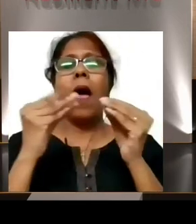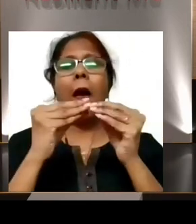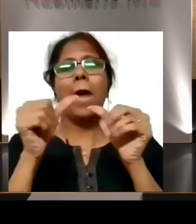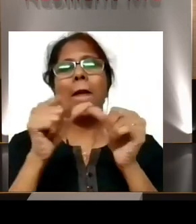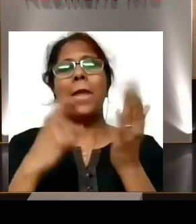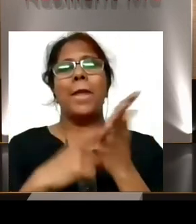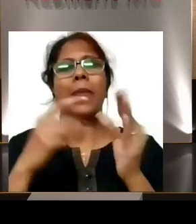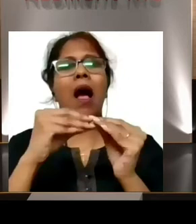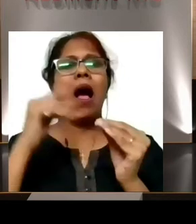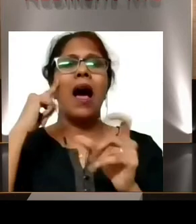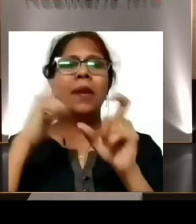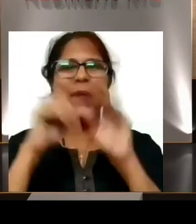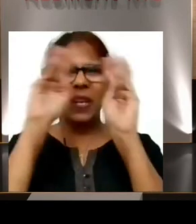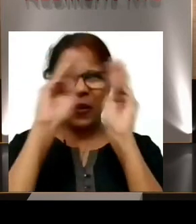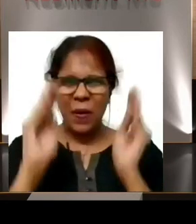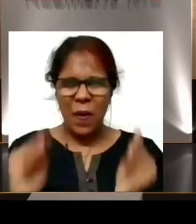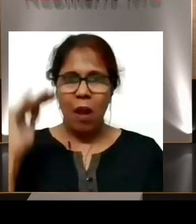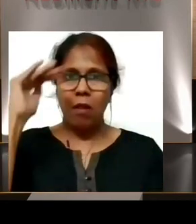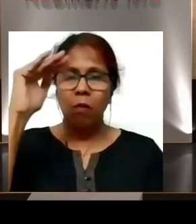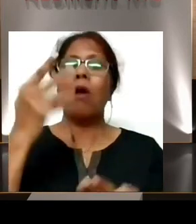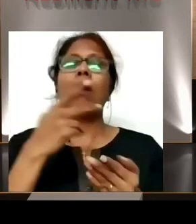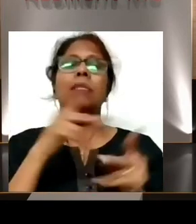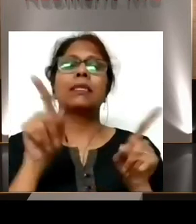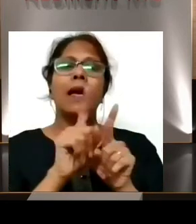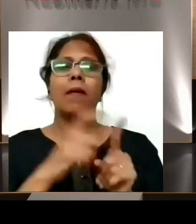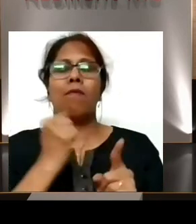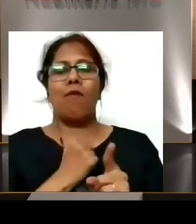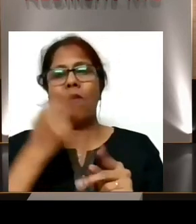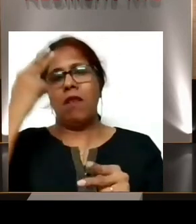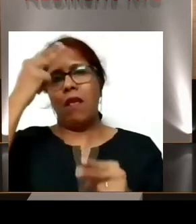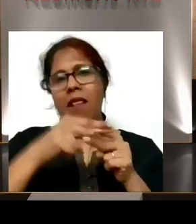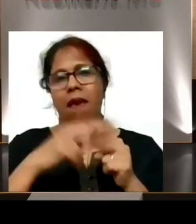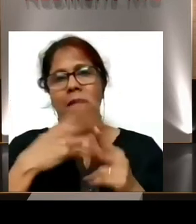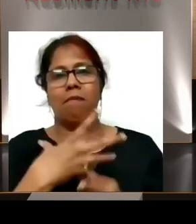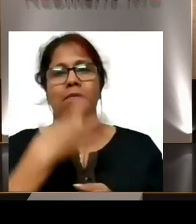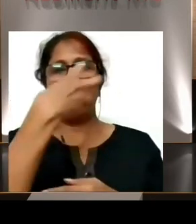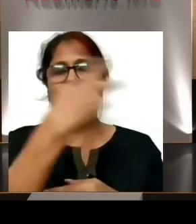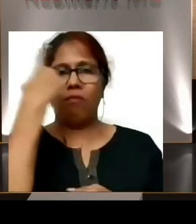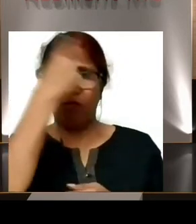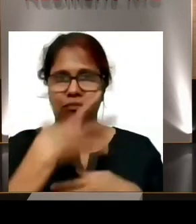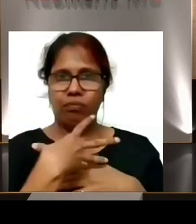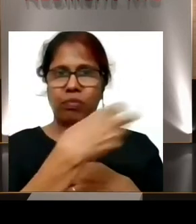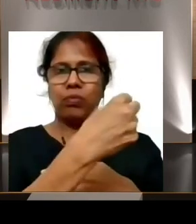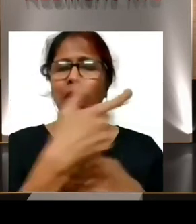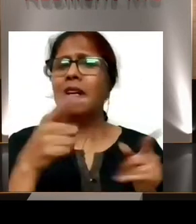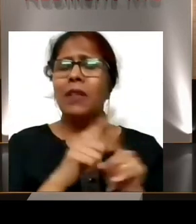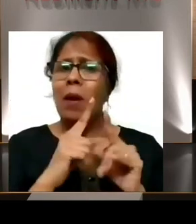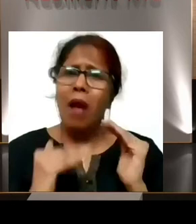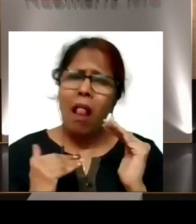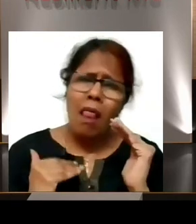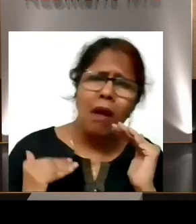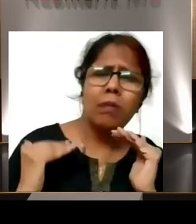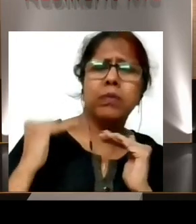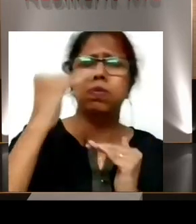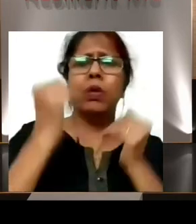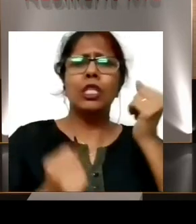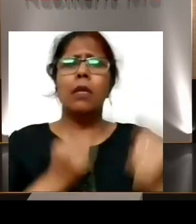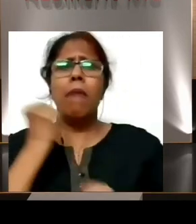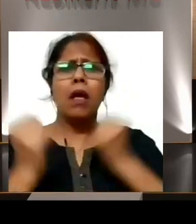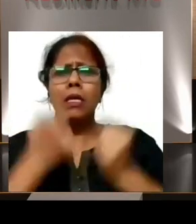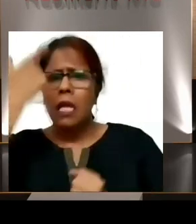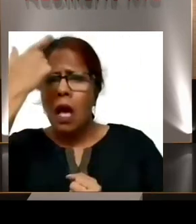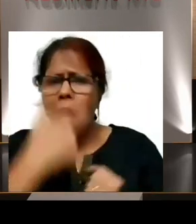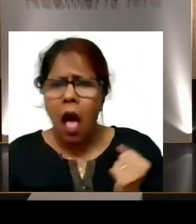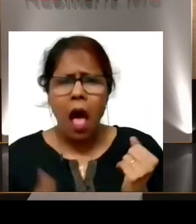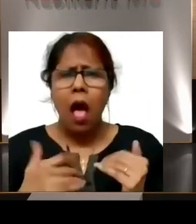I want to tell you right now, that to reach to such a level, to be the best in my sport, it was not easy for me.